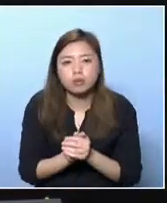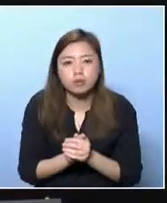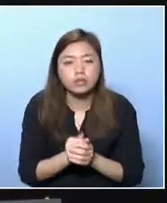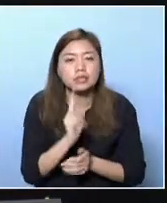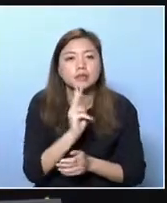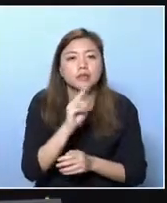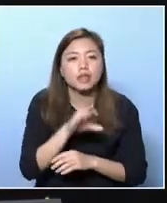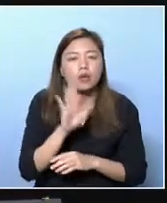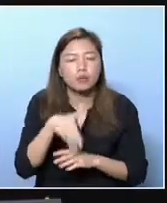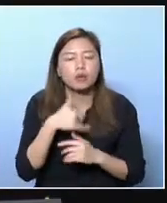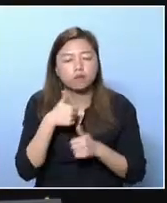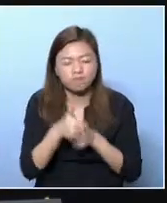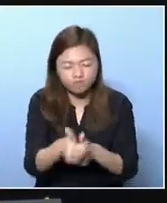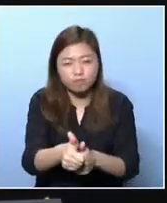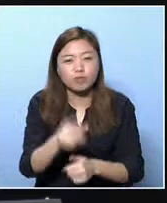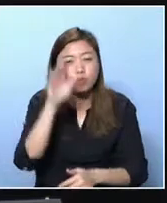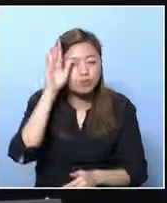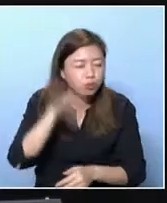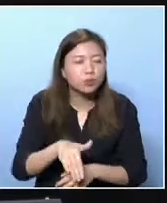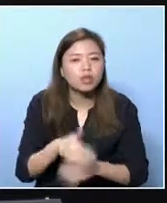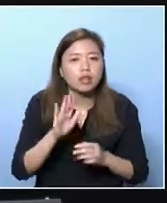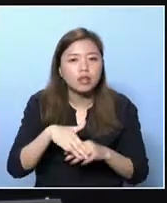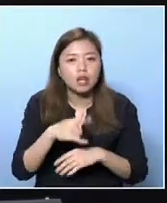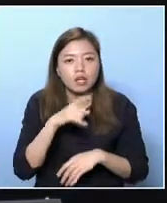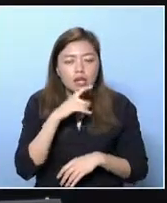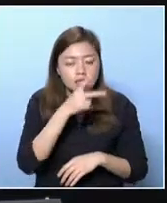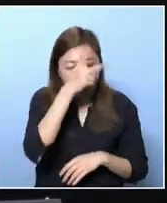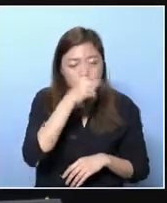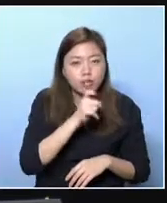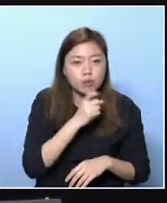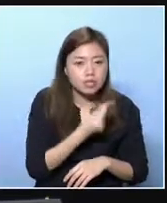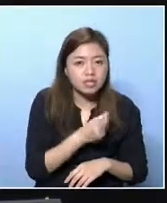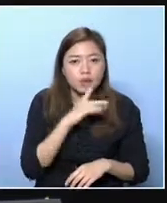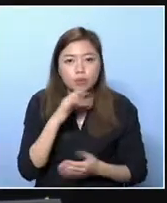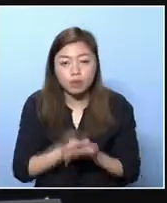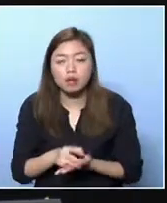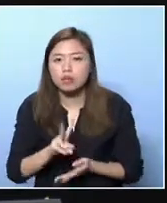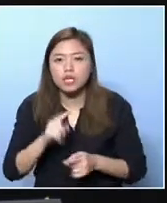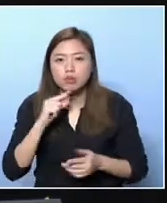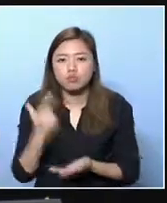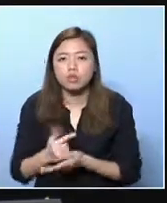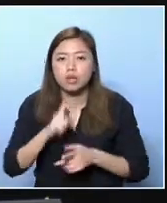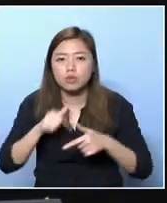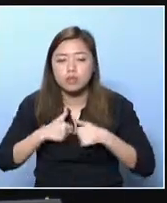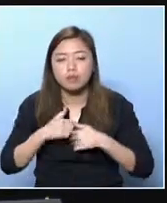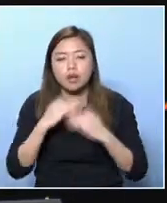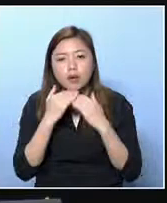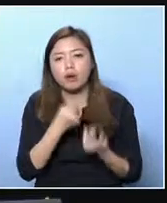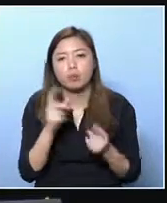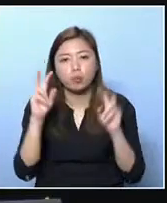venue or the money. Well, yes, it takes the